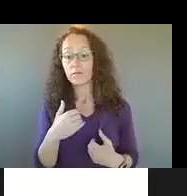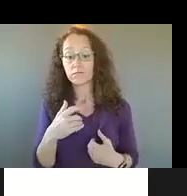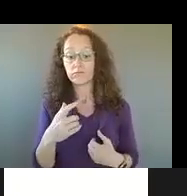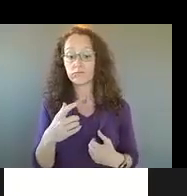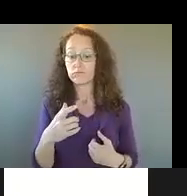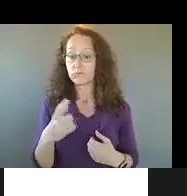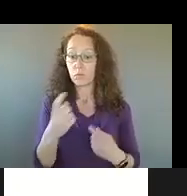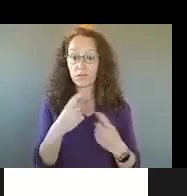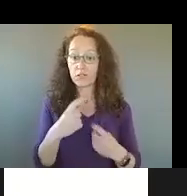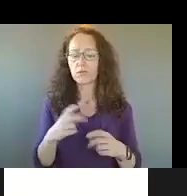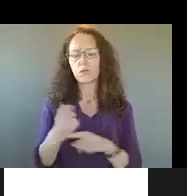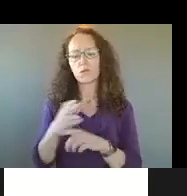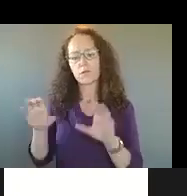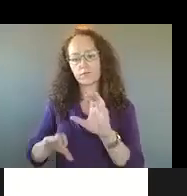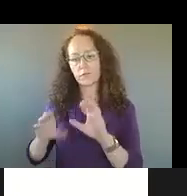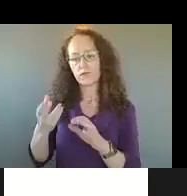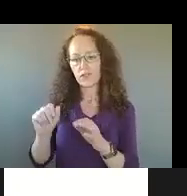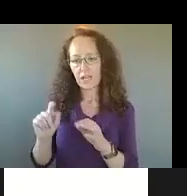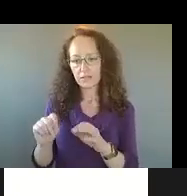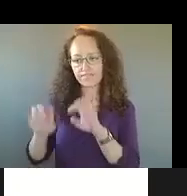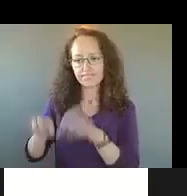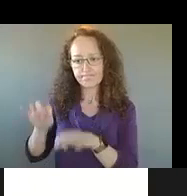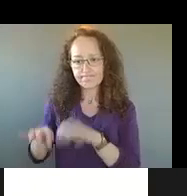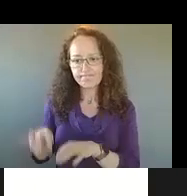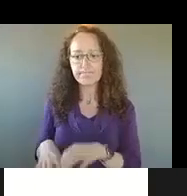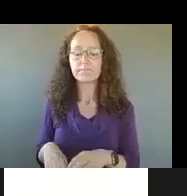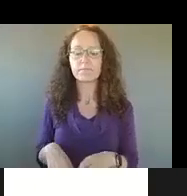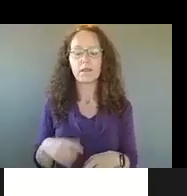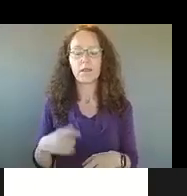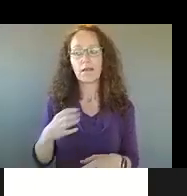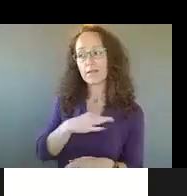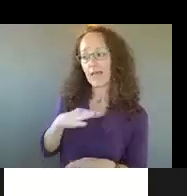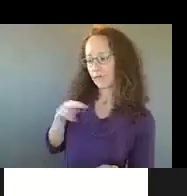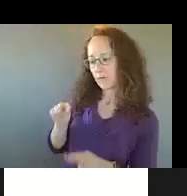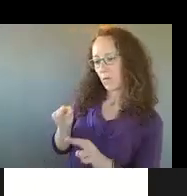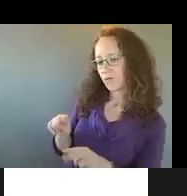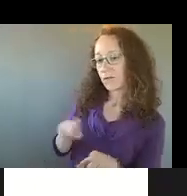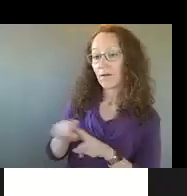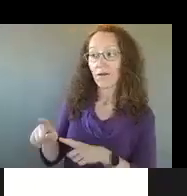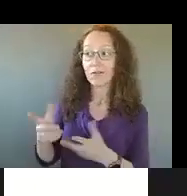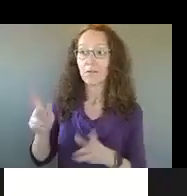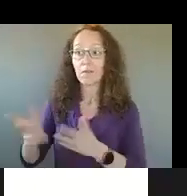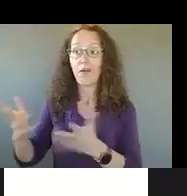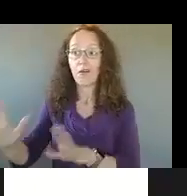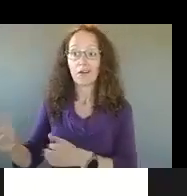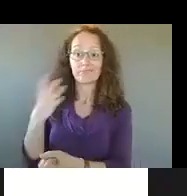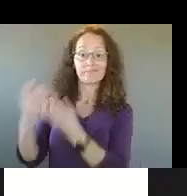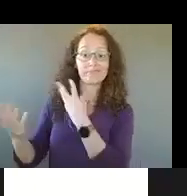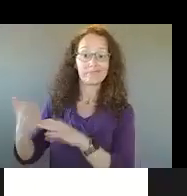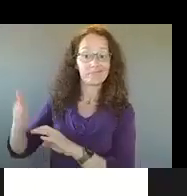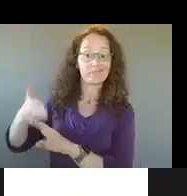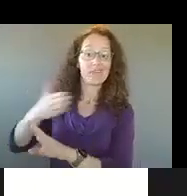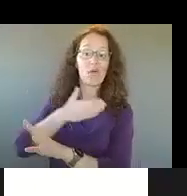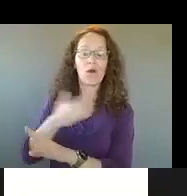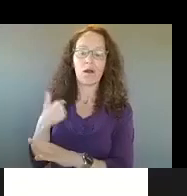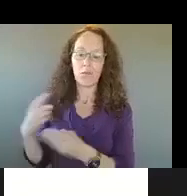And we have staff that will be monitoring those and we have pulled some as well that were sent in advance to our office. So now I will